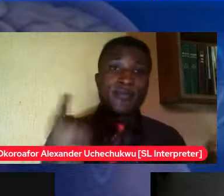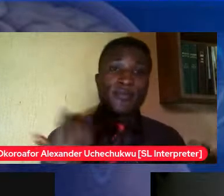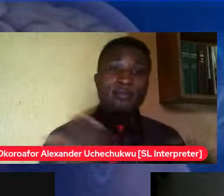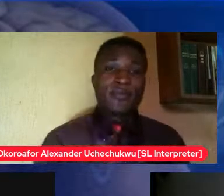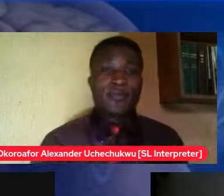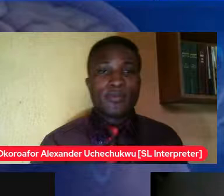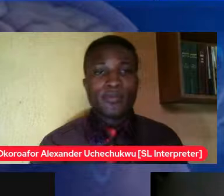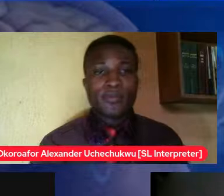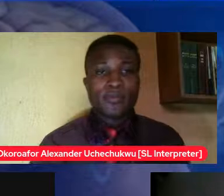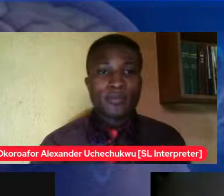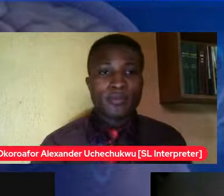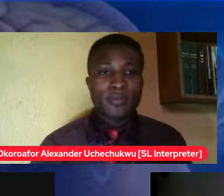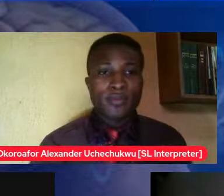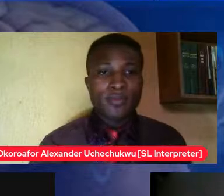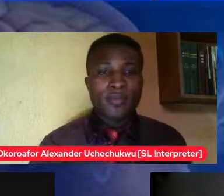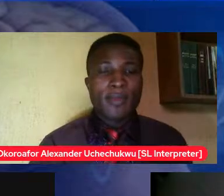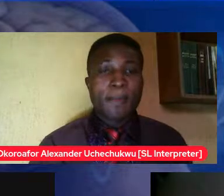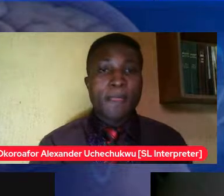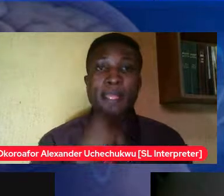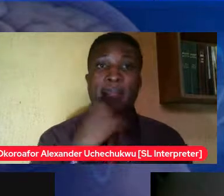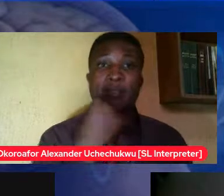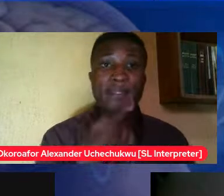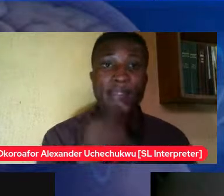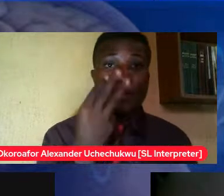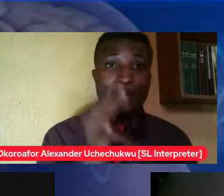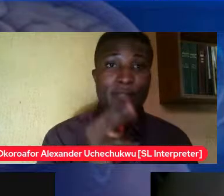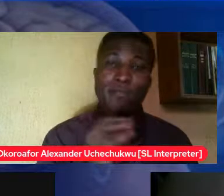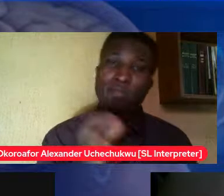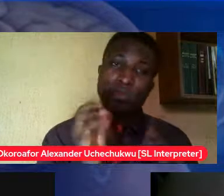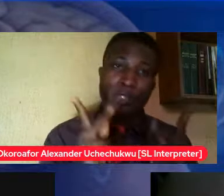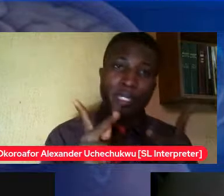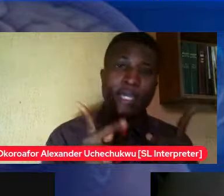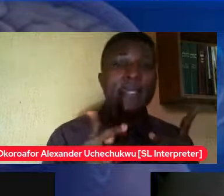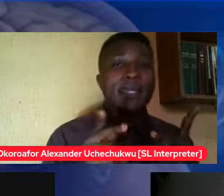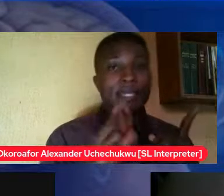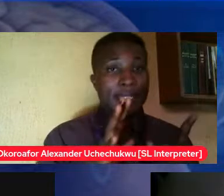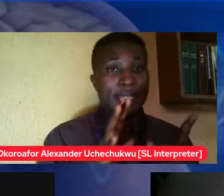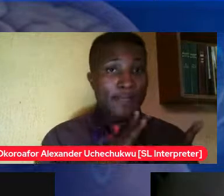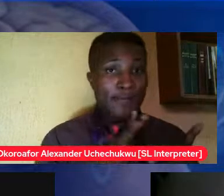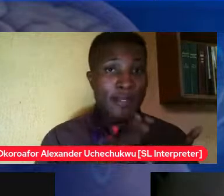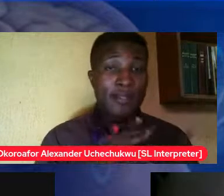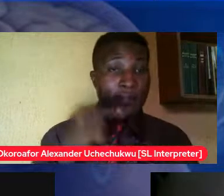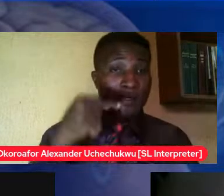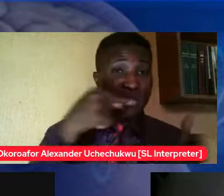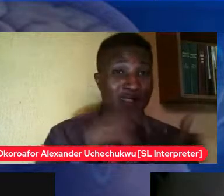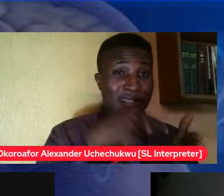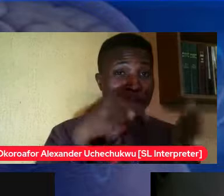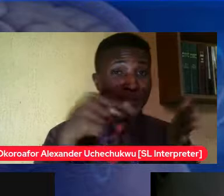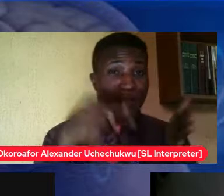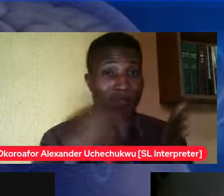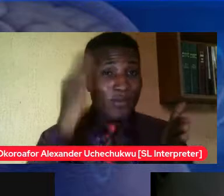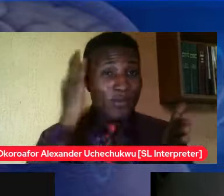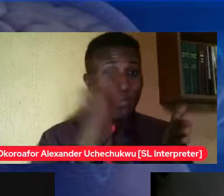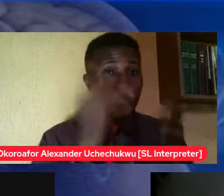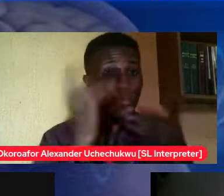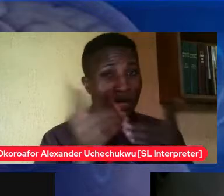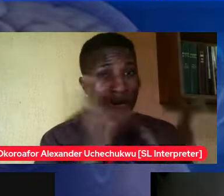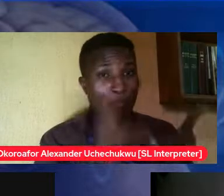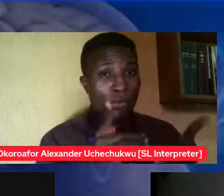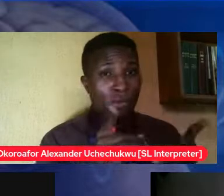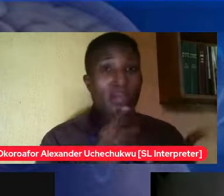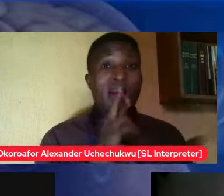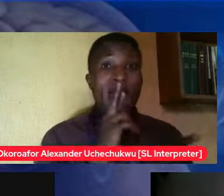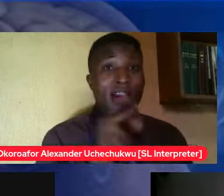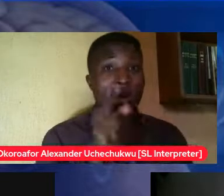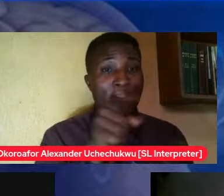next education consequences this is what can happen are you ready for the consequences if you're not